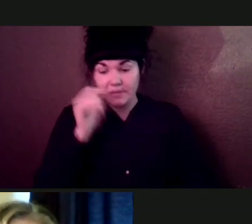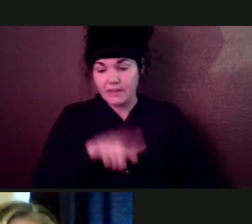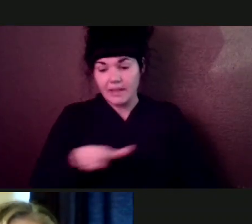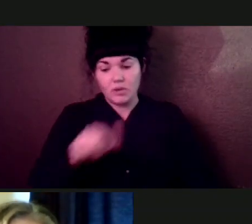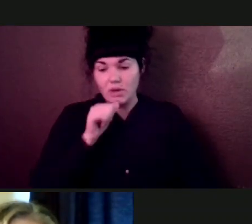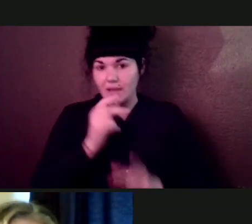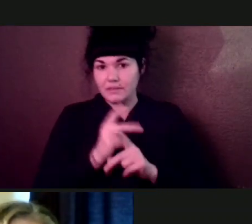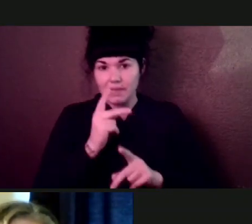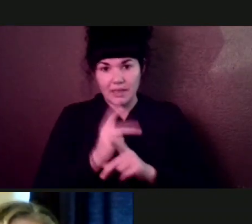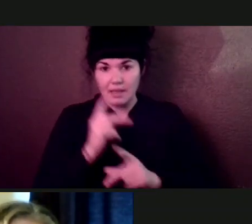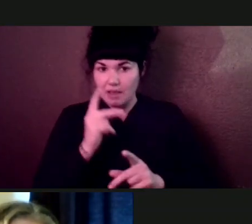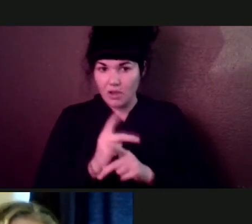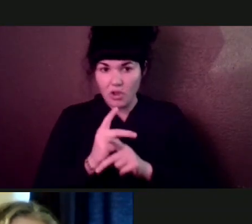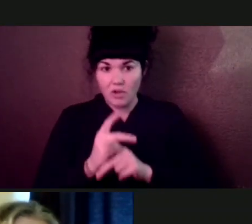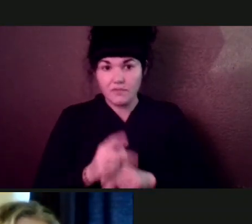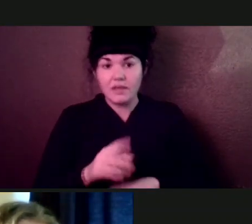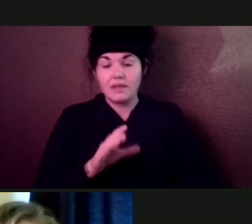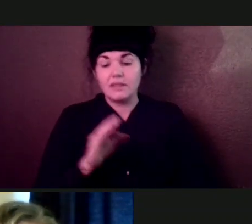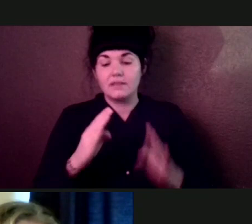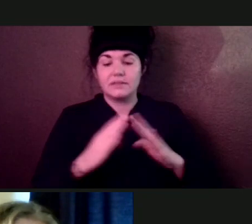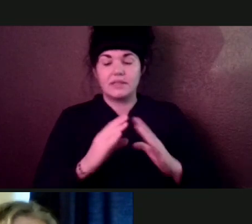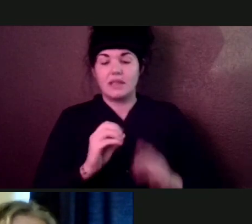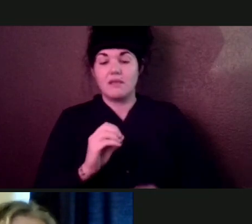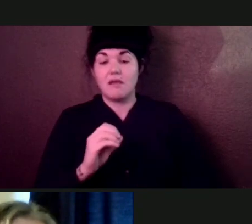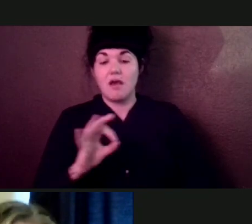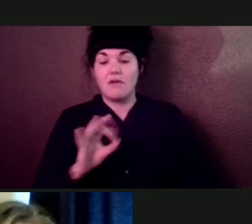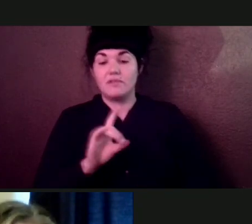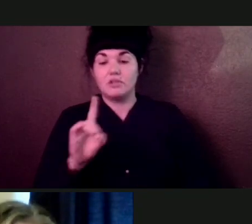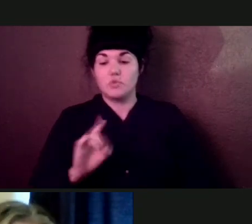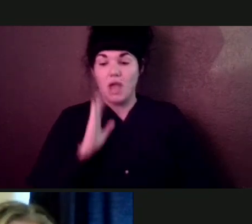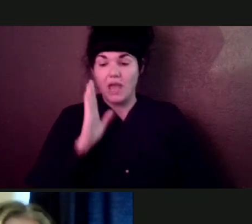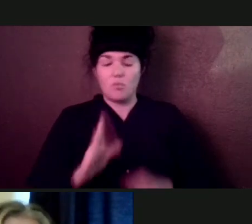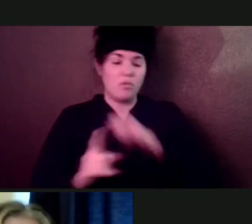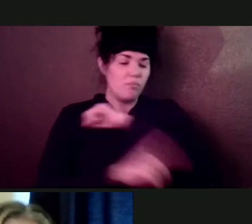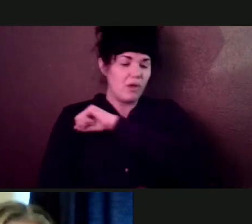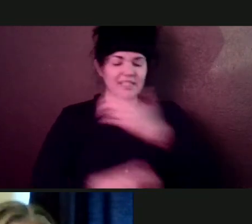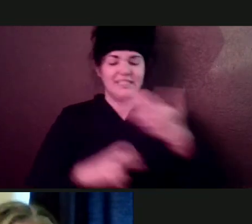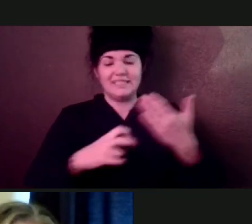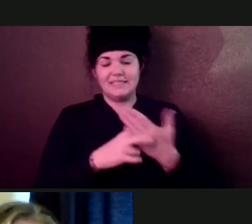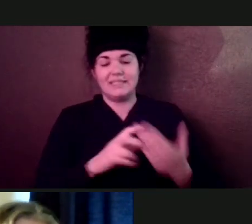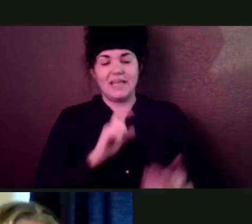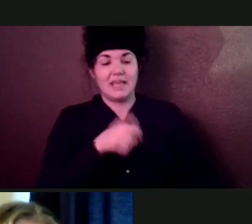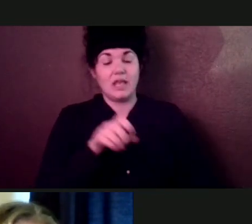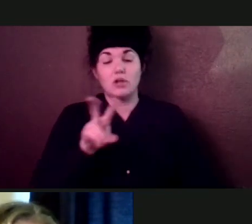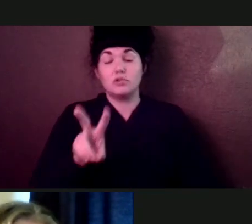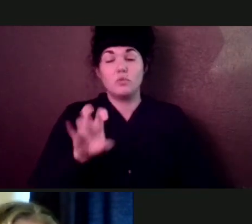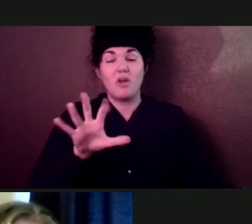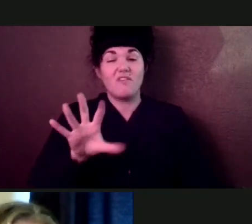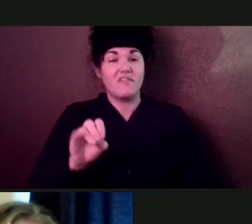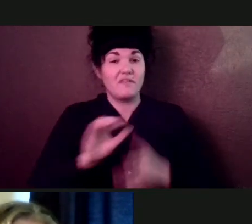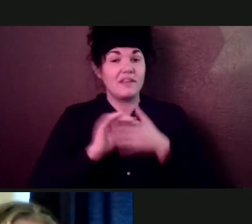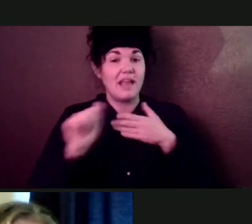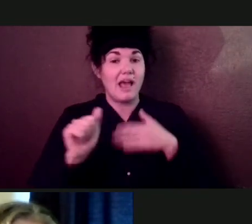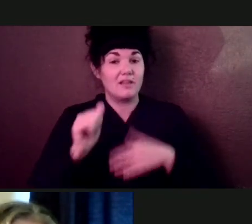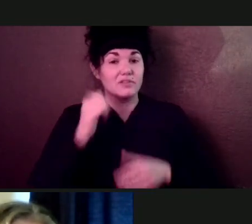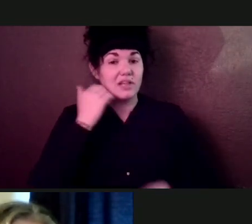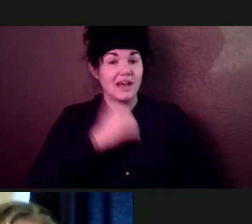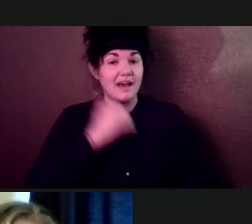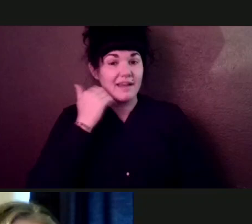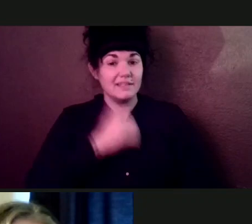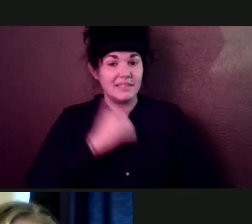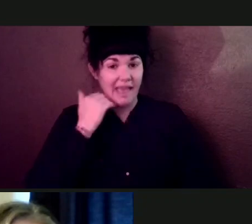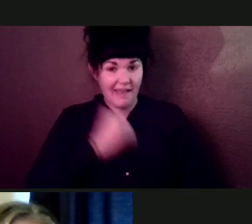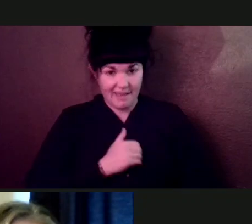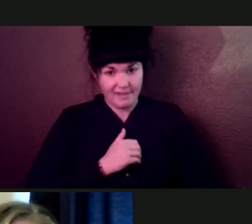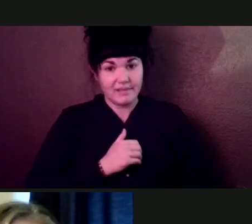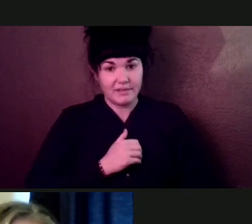a day that is not done. So go on that webpage, call the city, tell your landlord, we need to make it happen. If they're